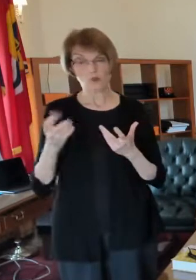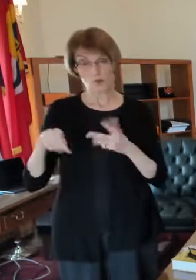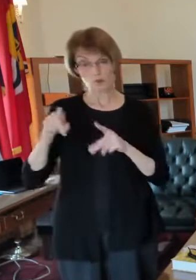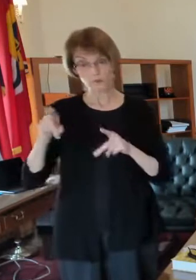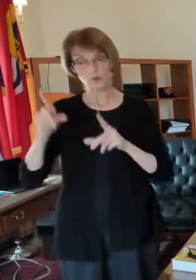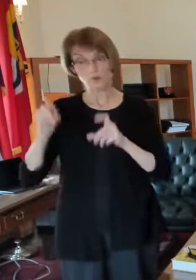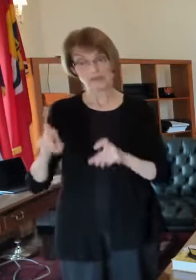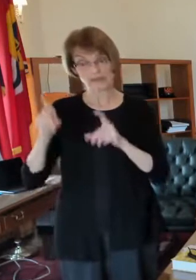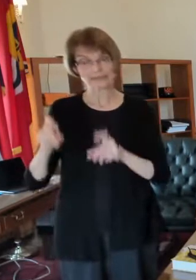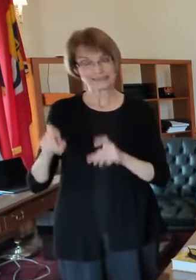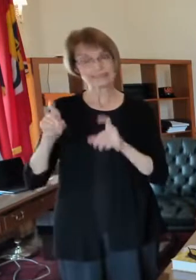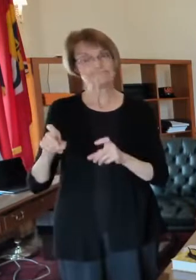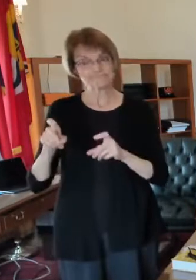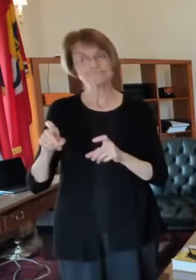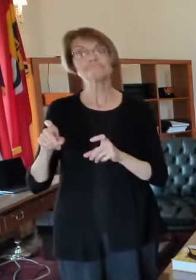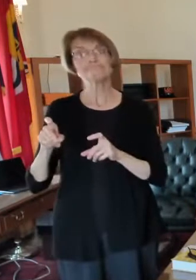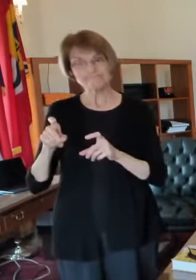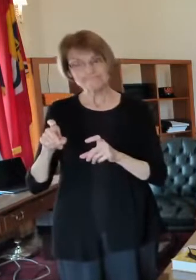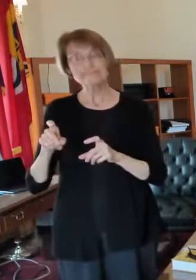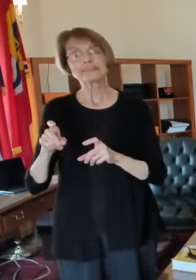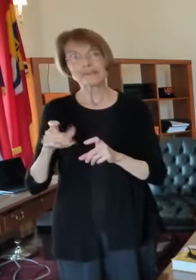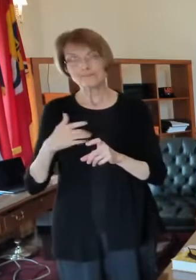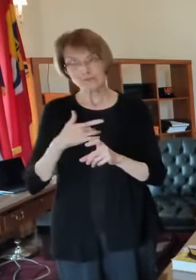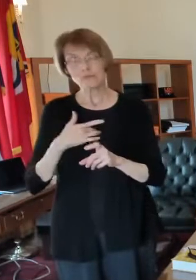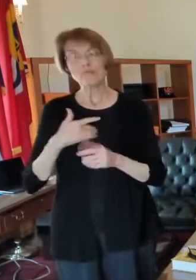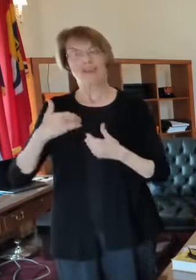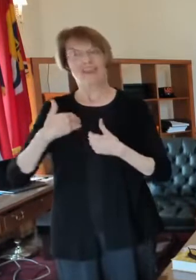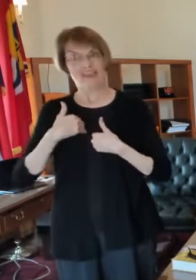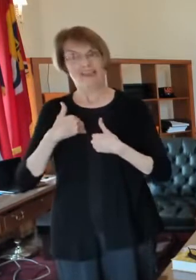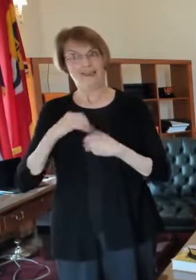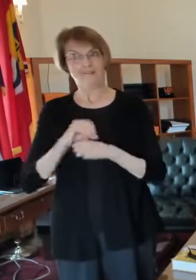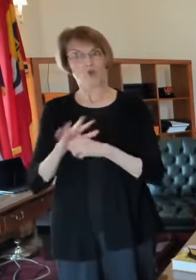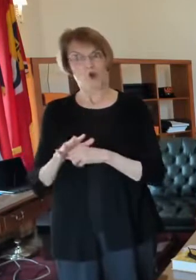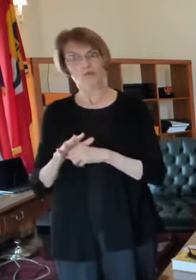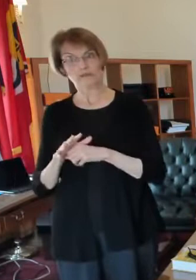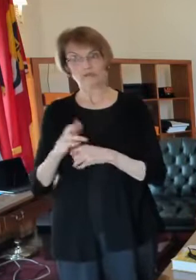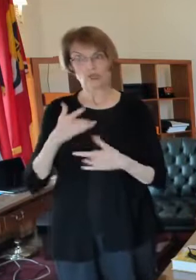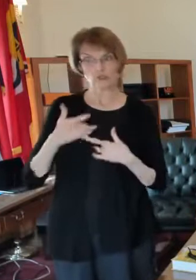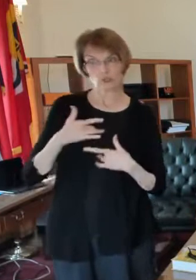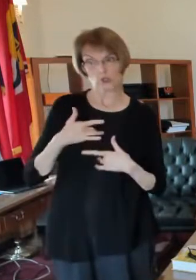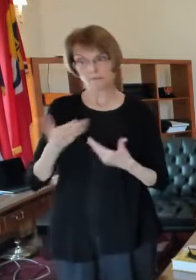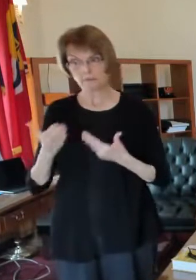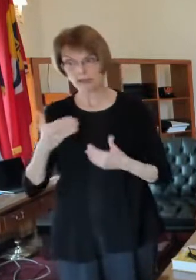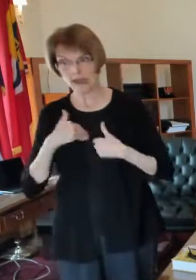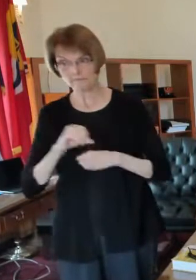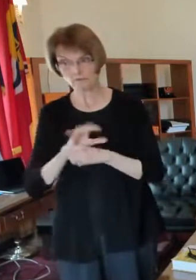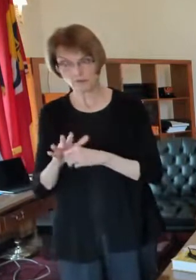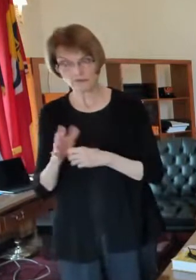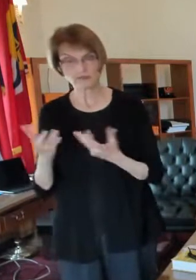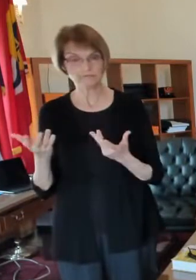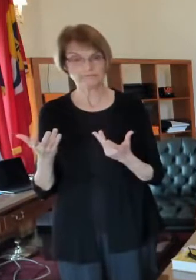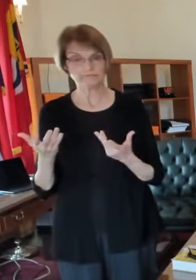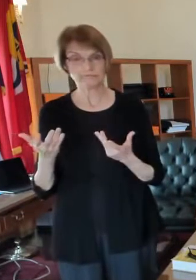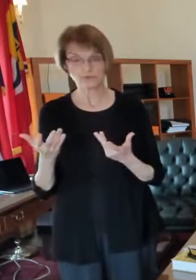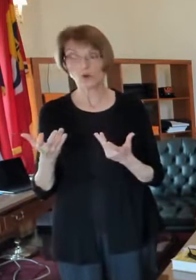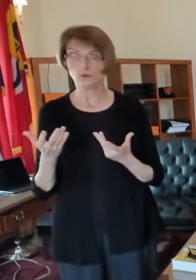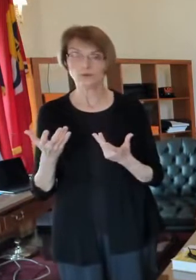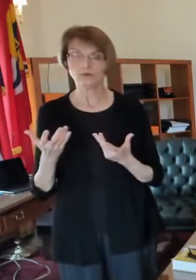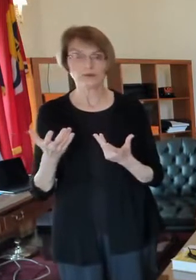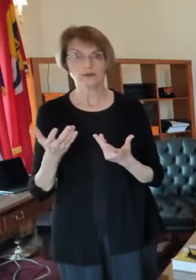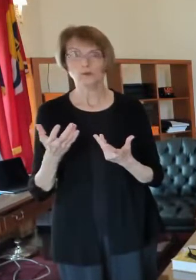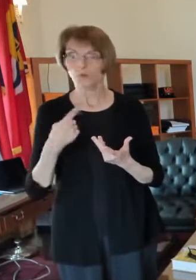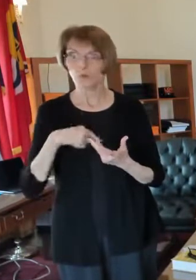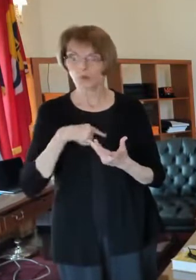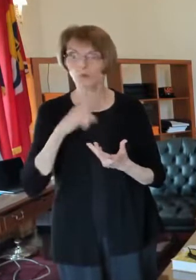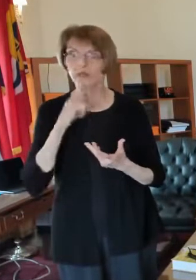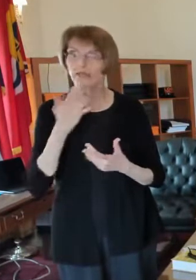who are concerned about having symptoms so uh we're very you know knock on wood uh with regard to that so